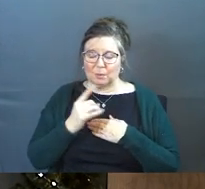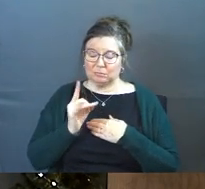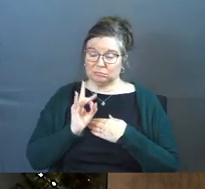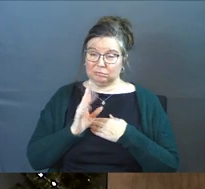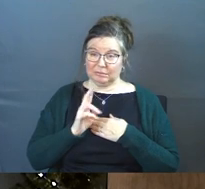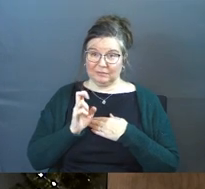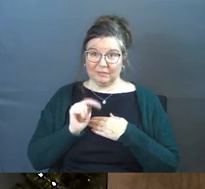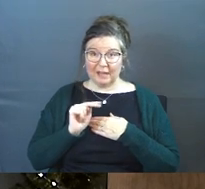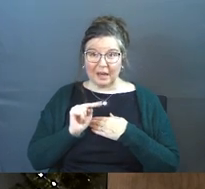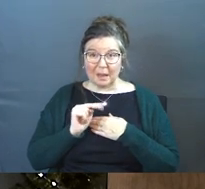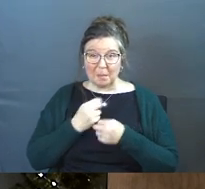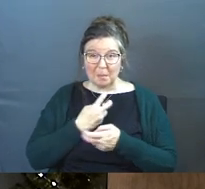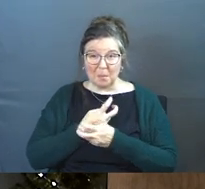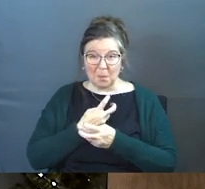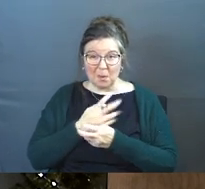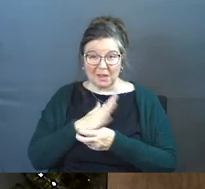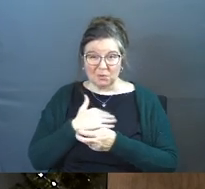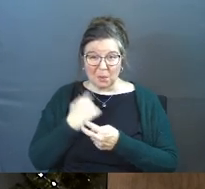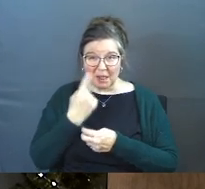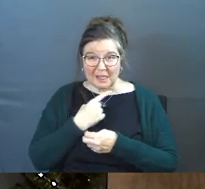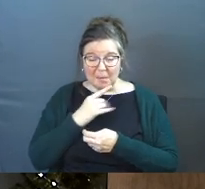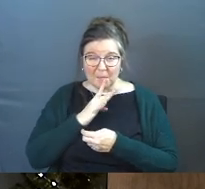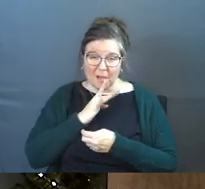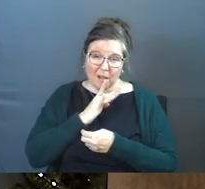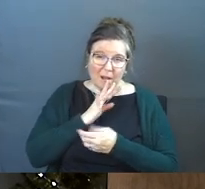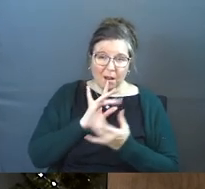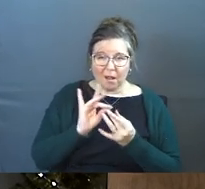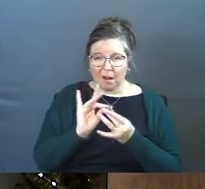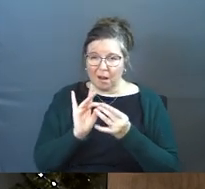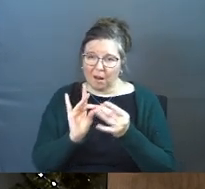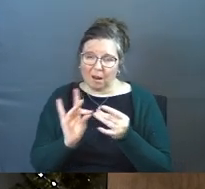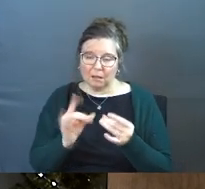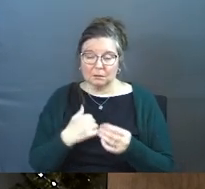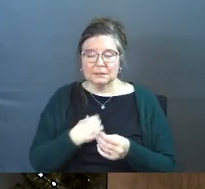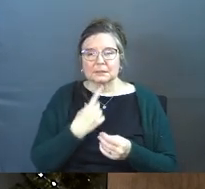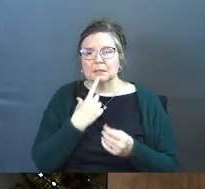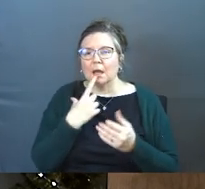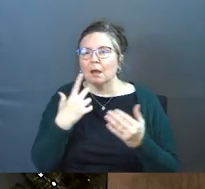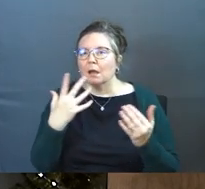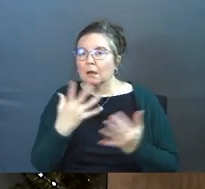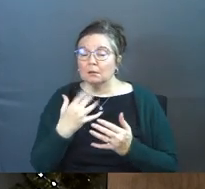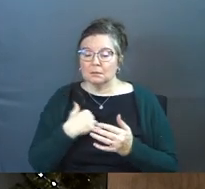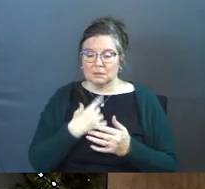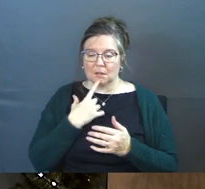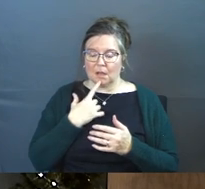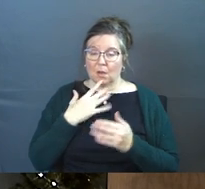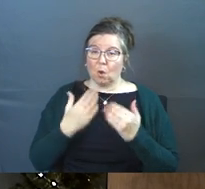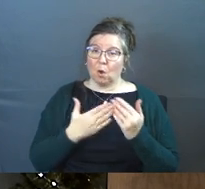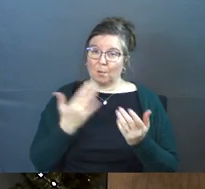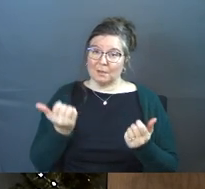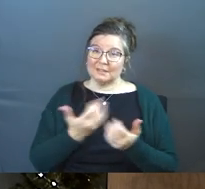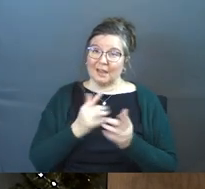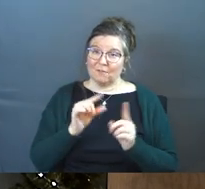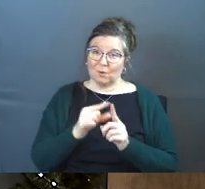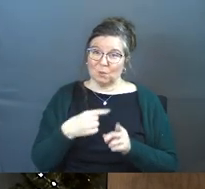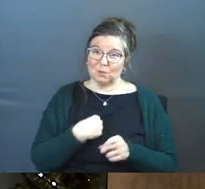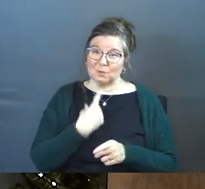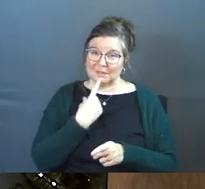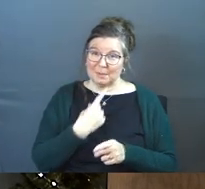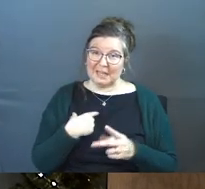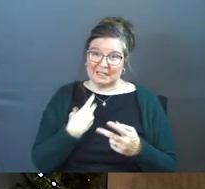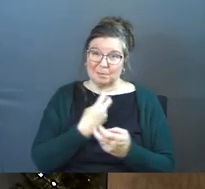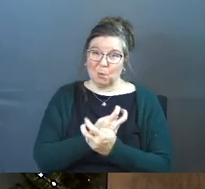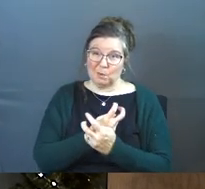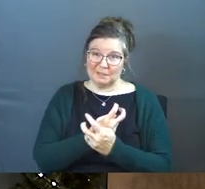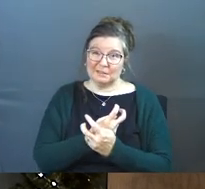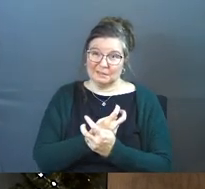there's venom in your lips. What's it saying? It's saying almost every word that you speak is